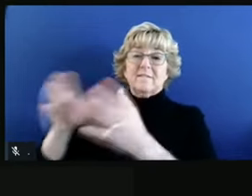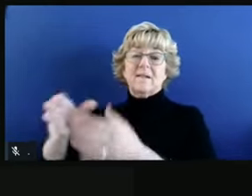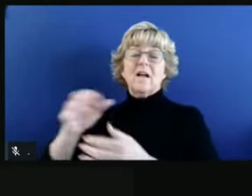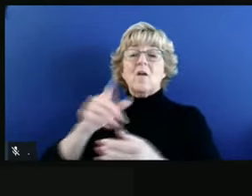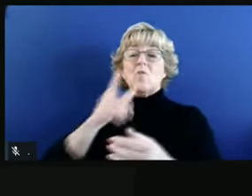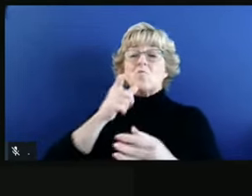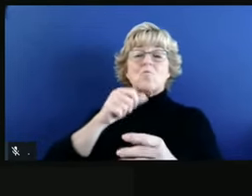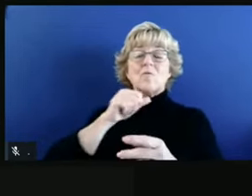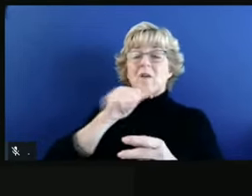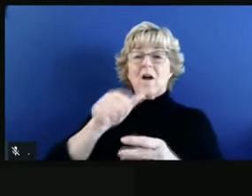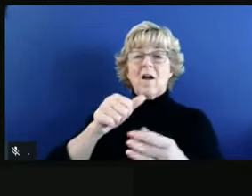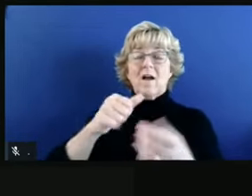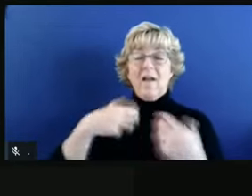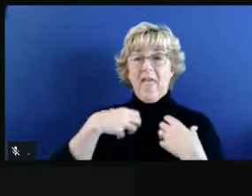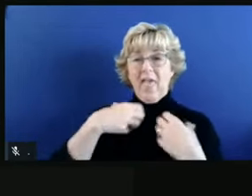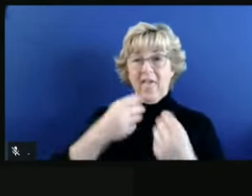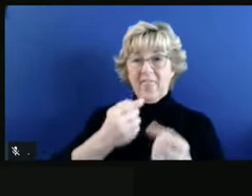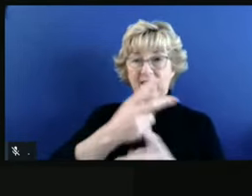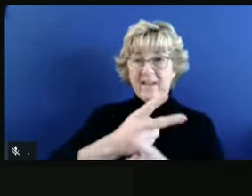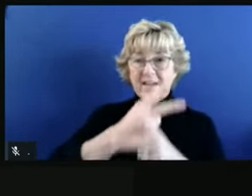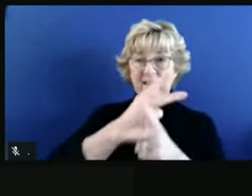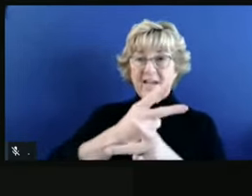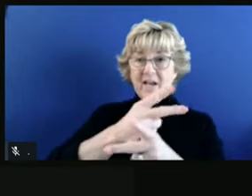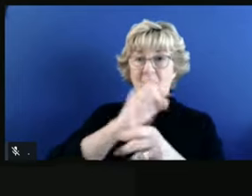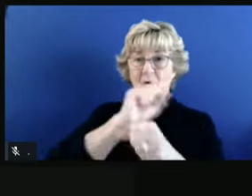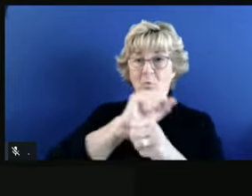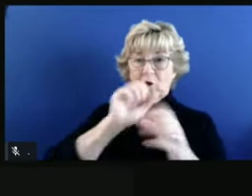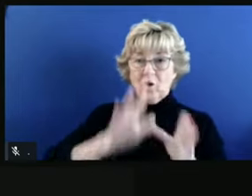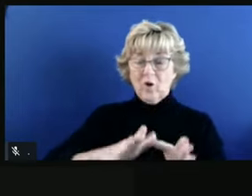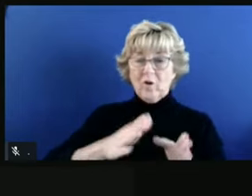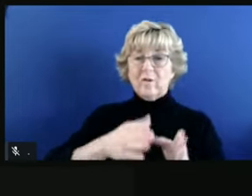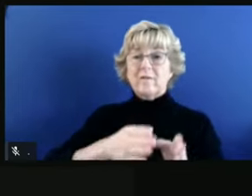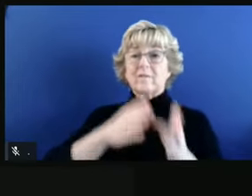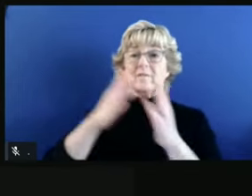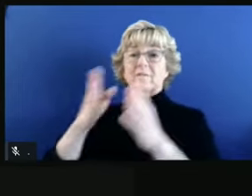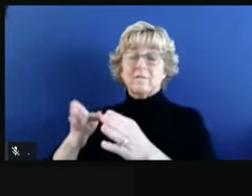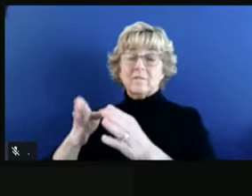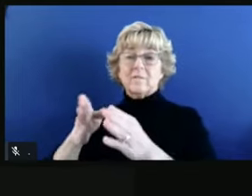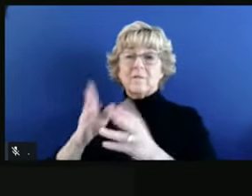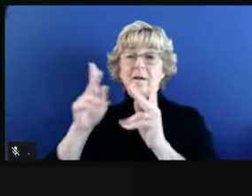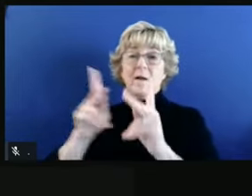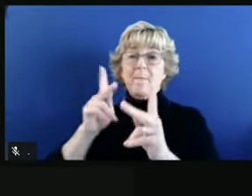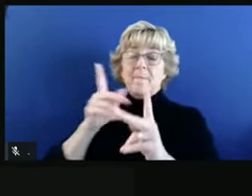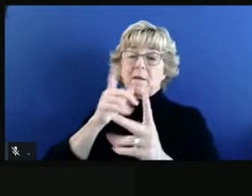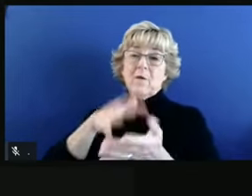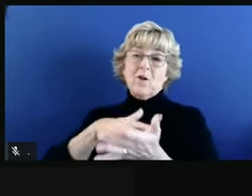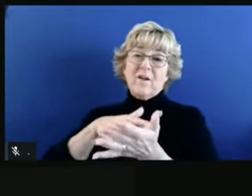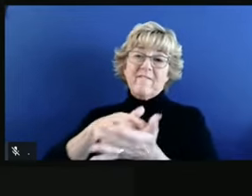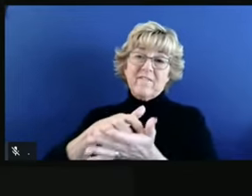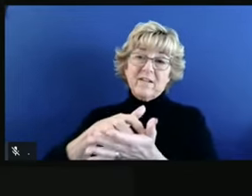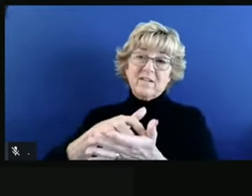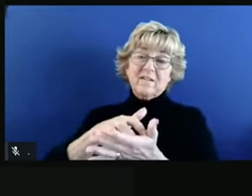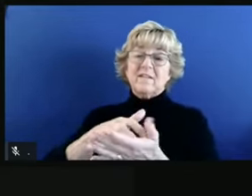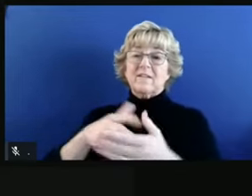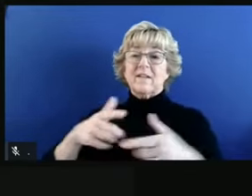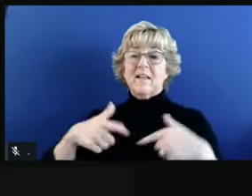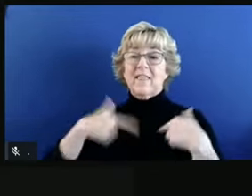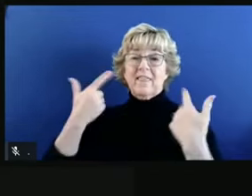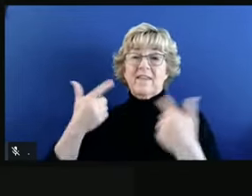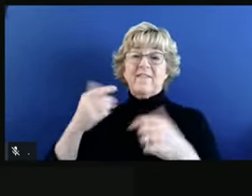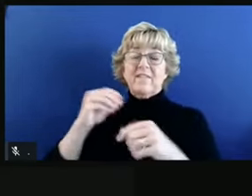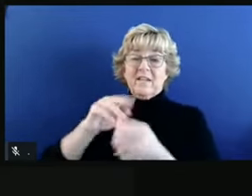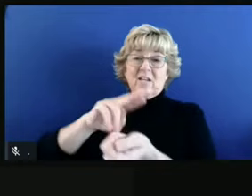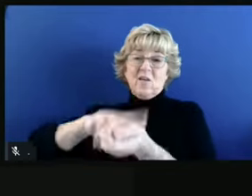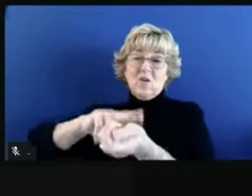essential workers, as well as the individuals who are vulnerable, often living in our congregate care